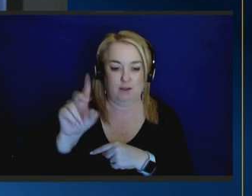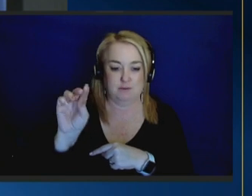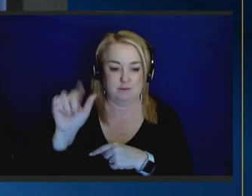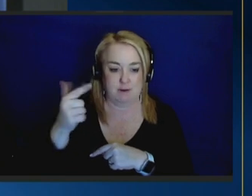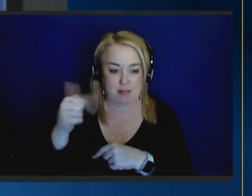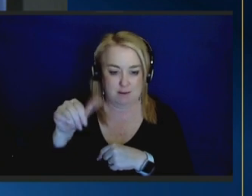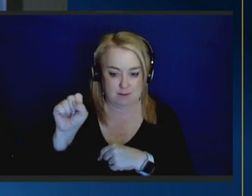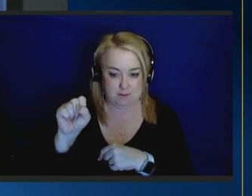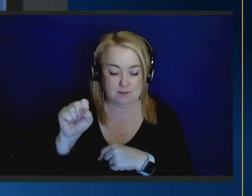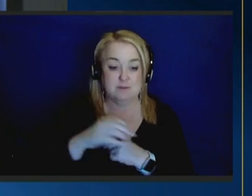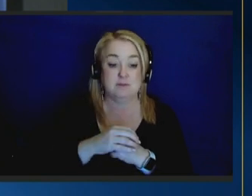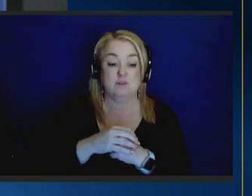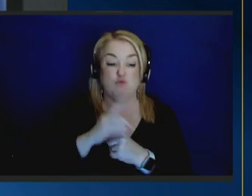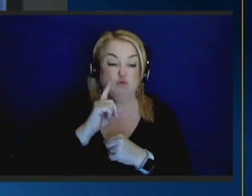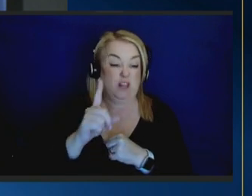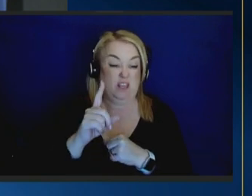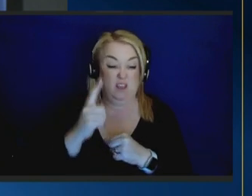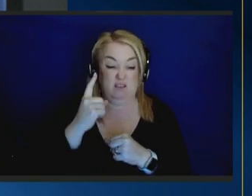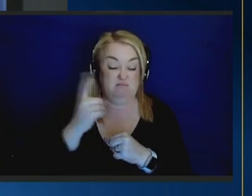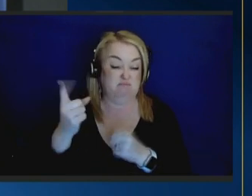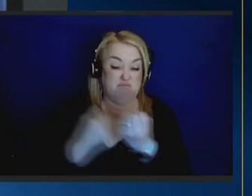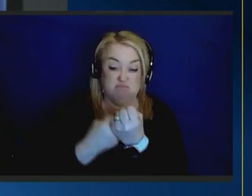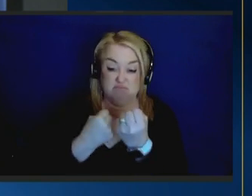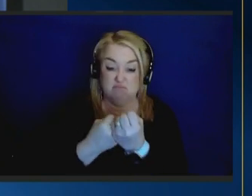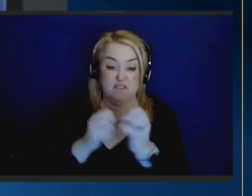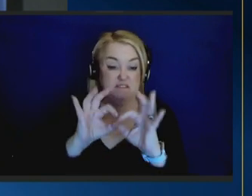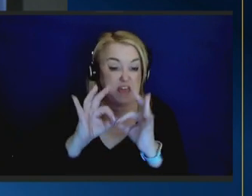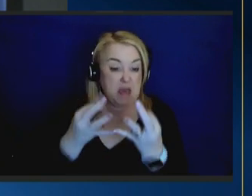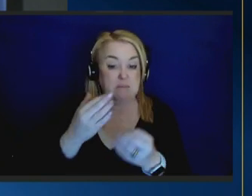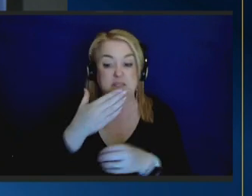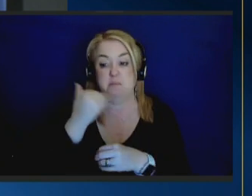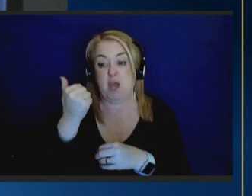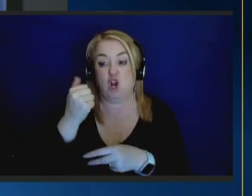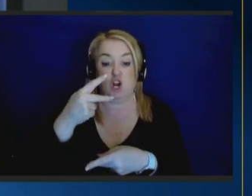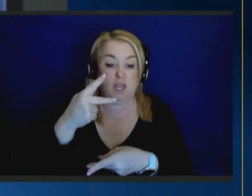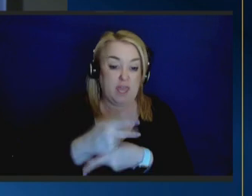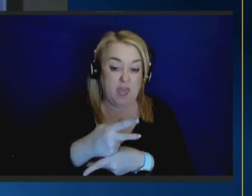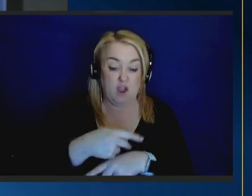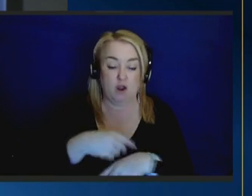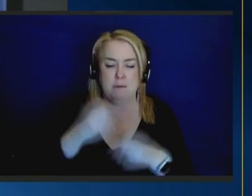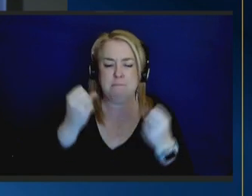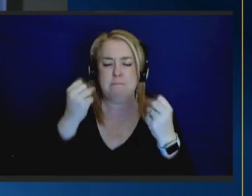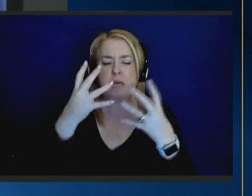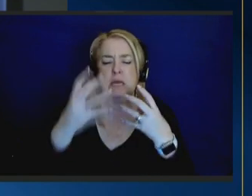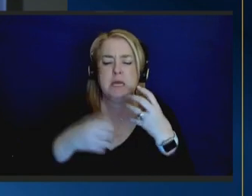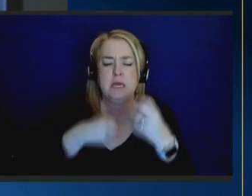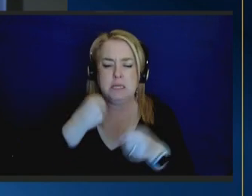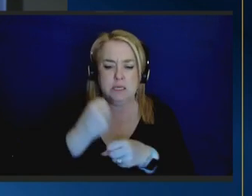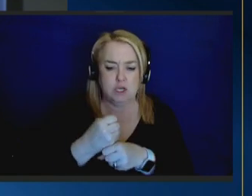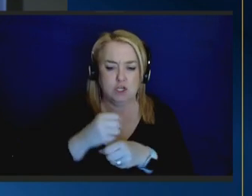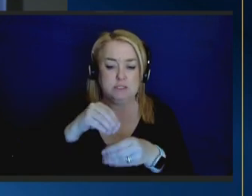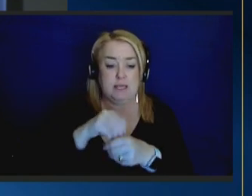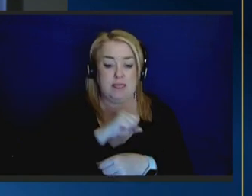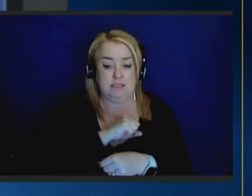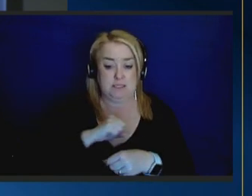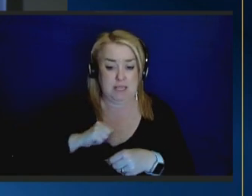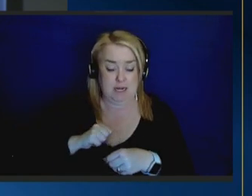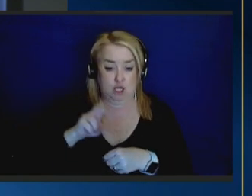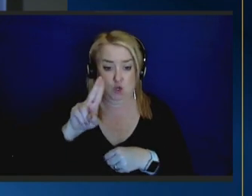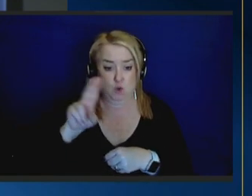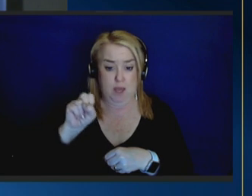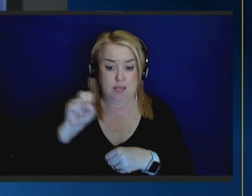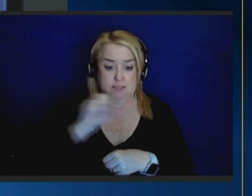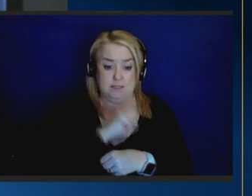families a champions for better care someone who has spent many many years in the senate the u.s senate main